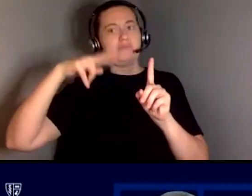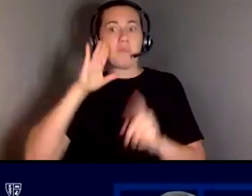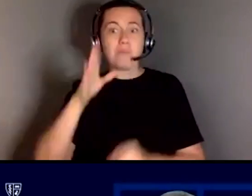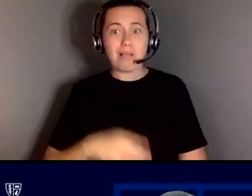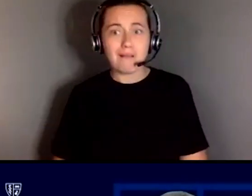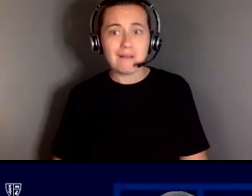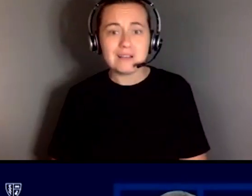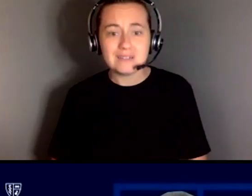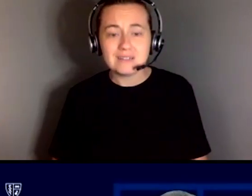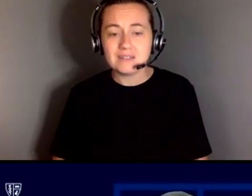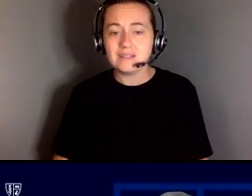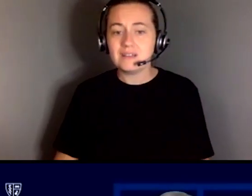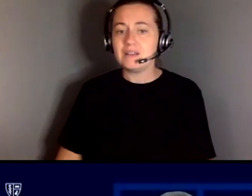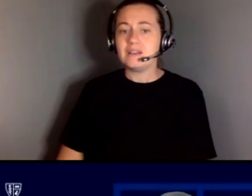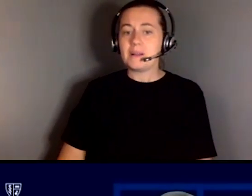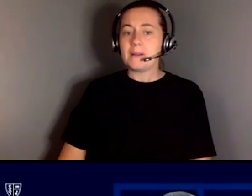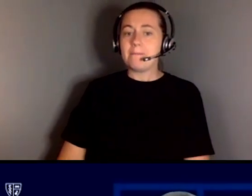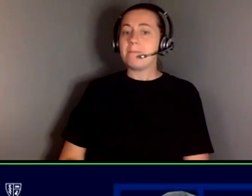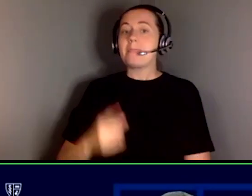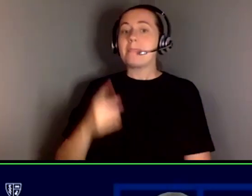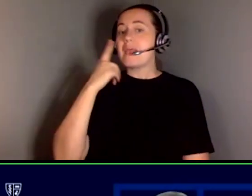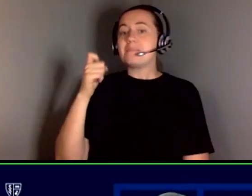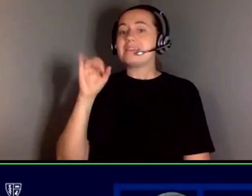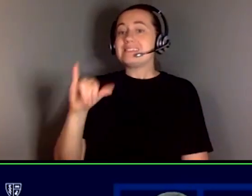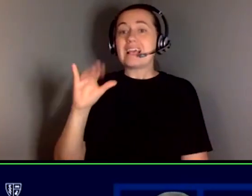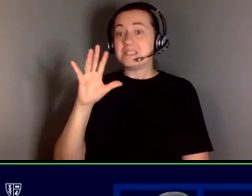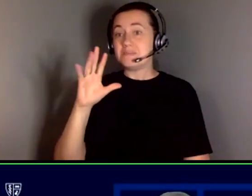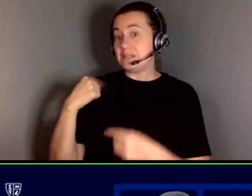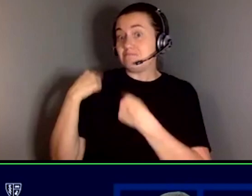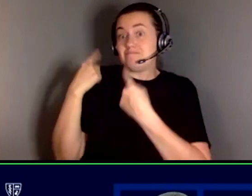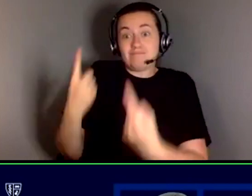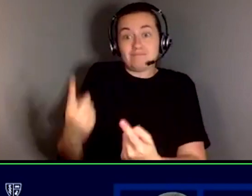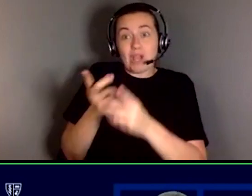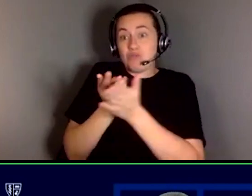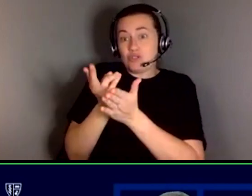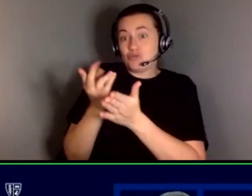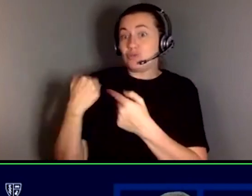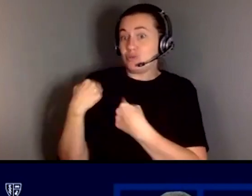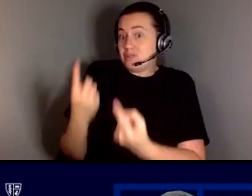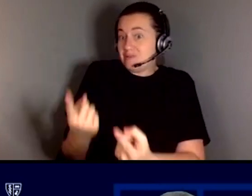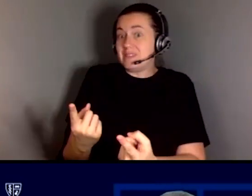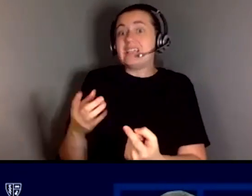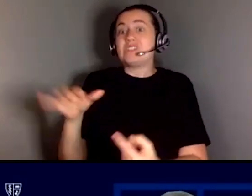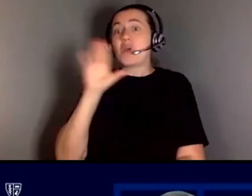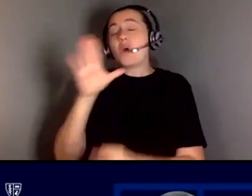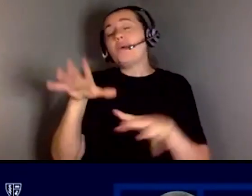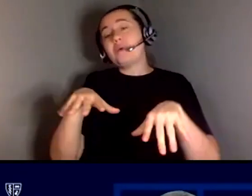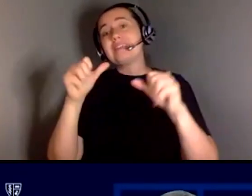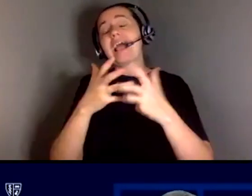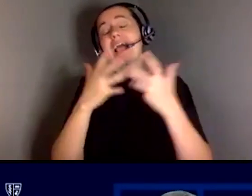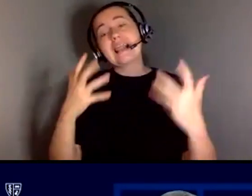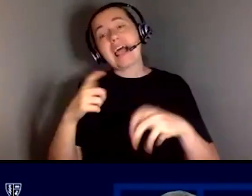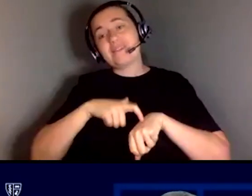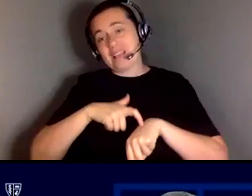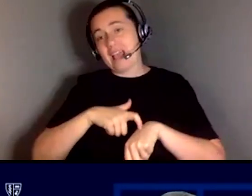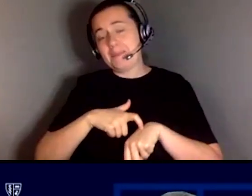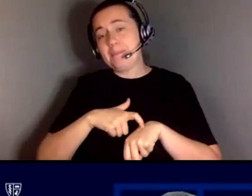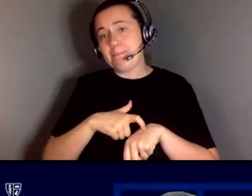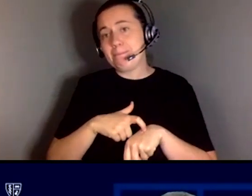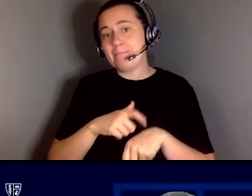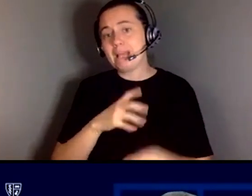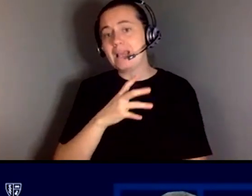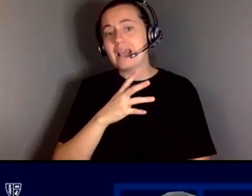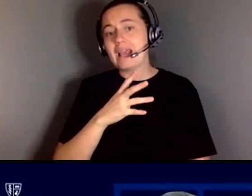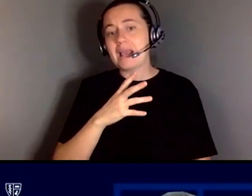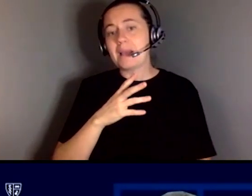too long that that that's been true right oh it's going to take a lot of time and it